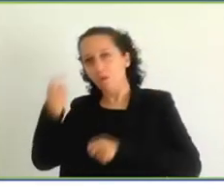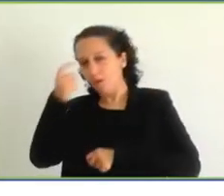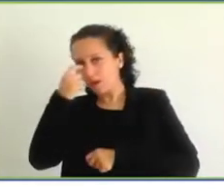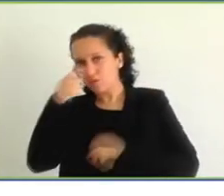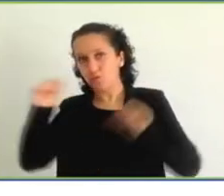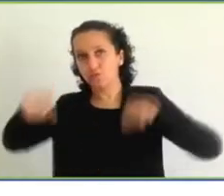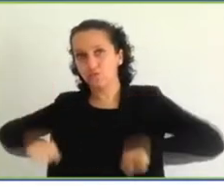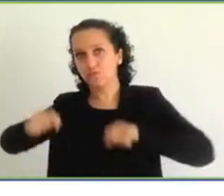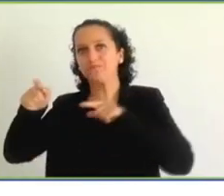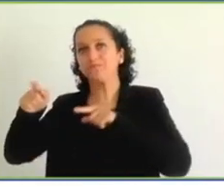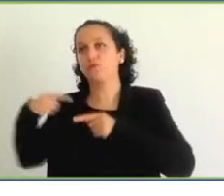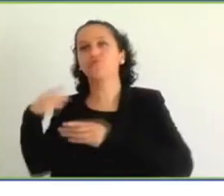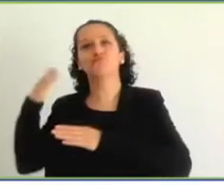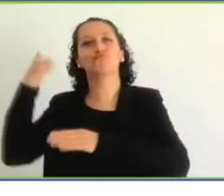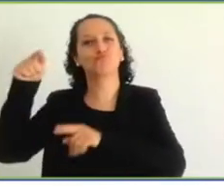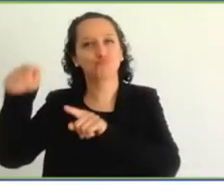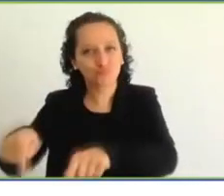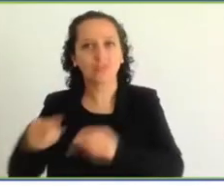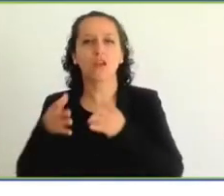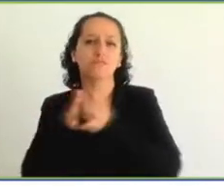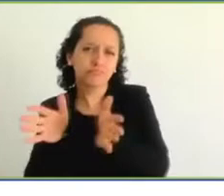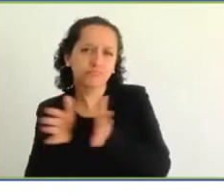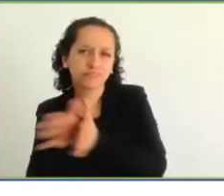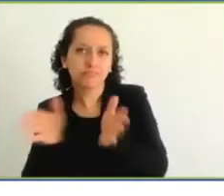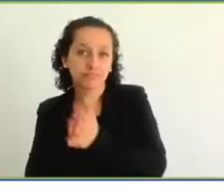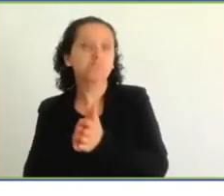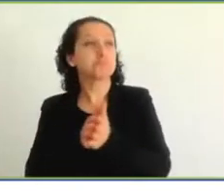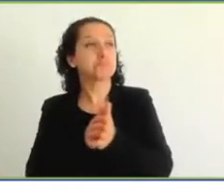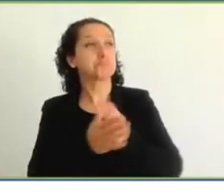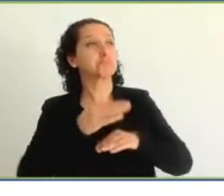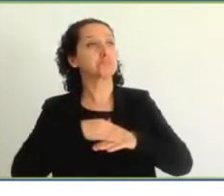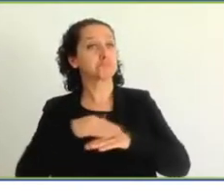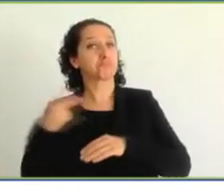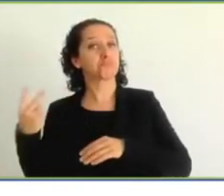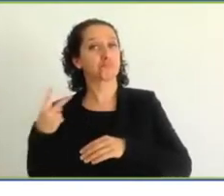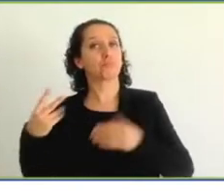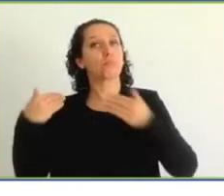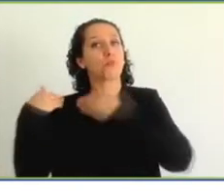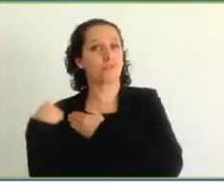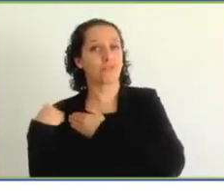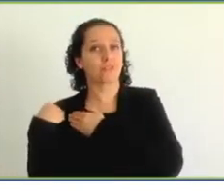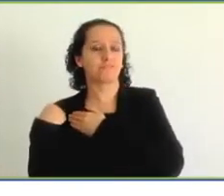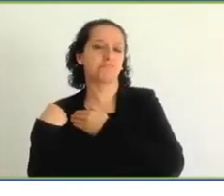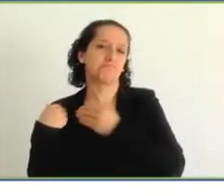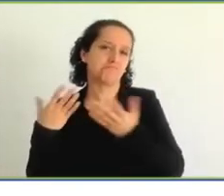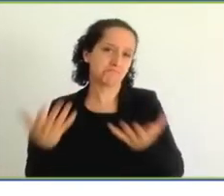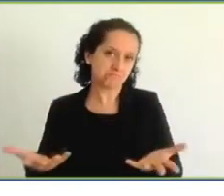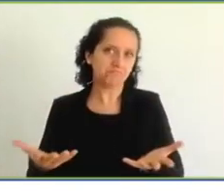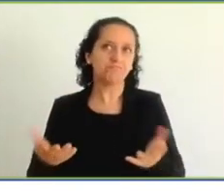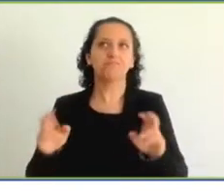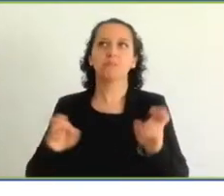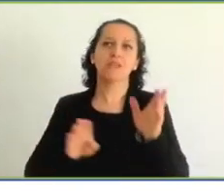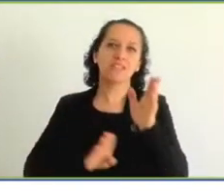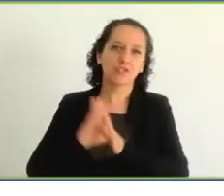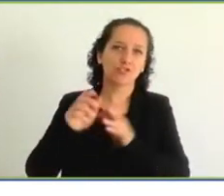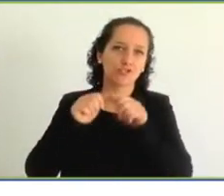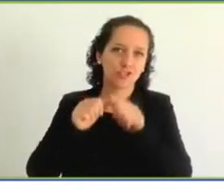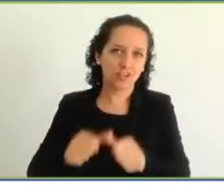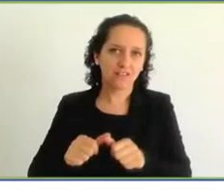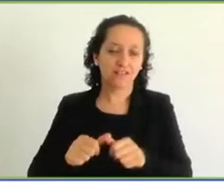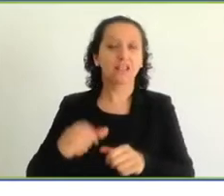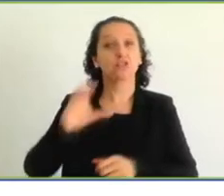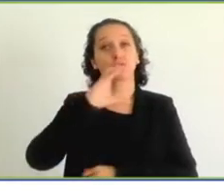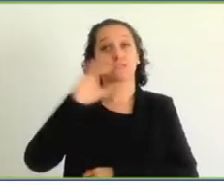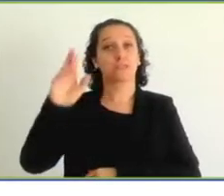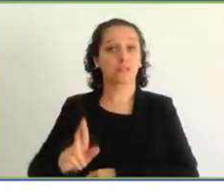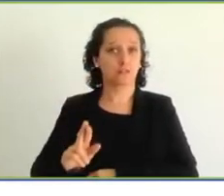and Caribbean, which was recently held in Costa Rica, a side event on that, on SDG 14. We were also asked to